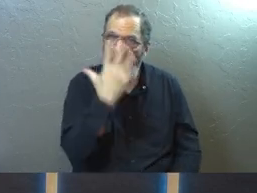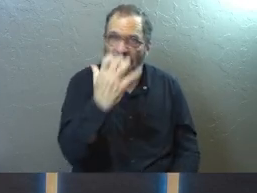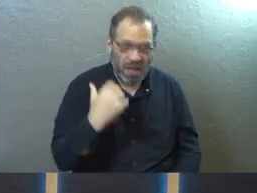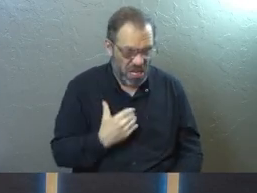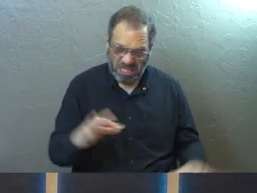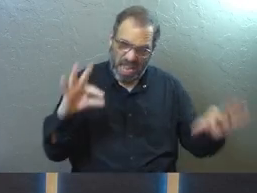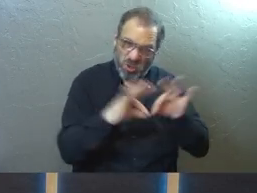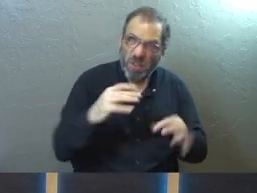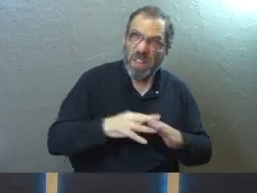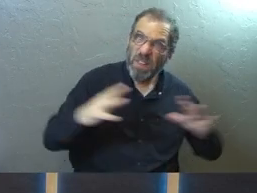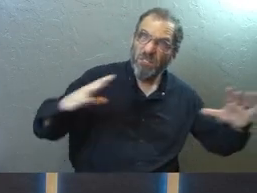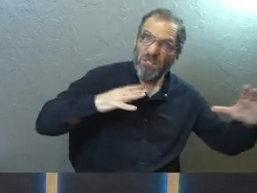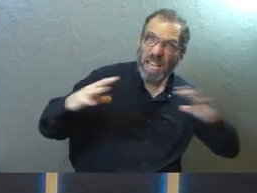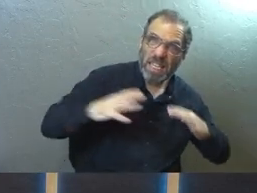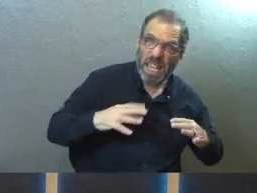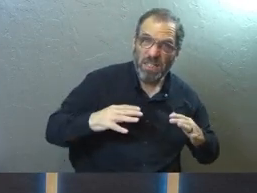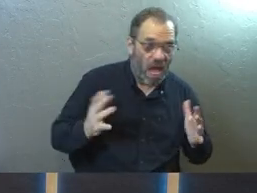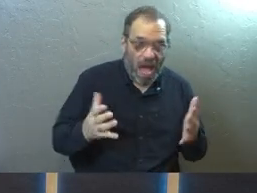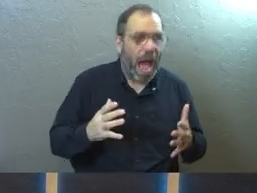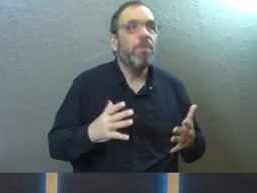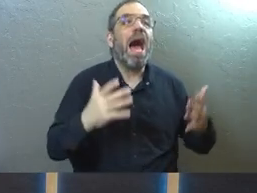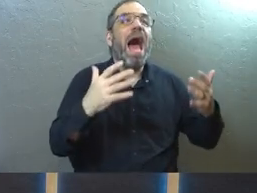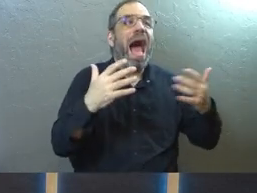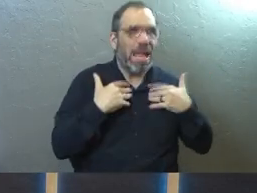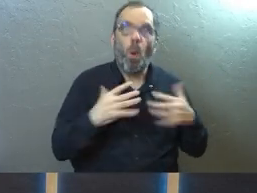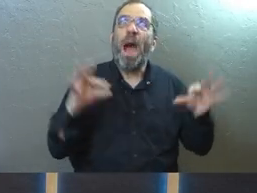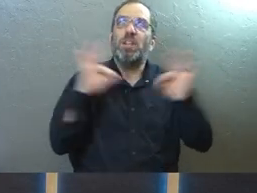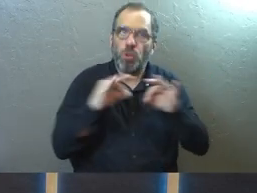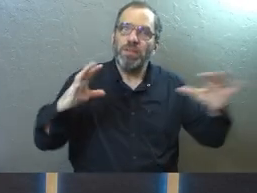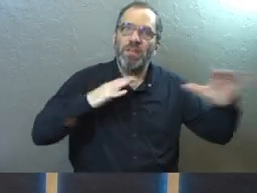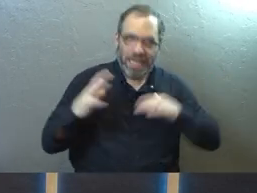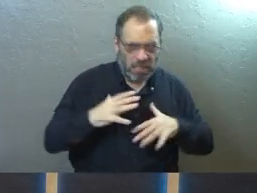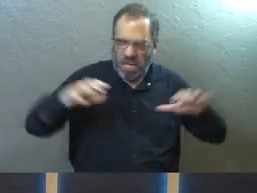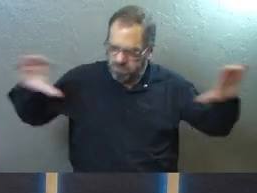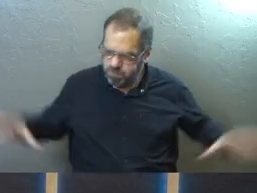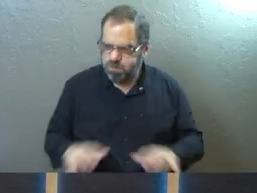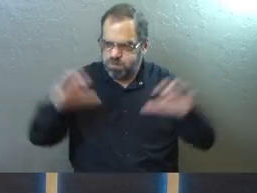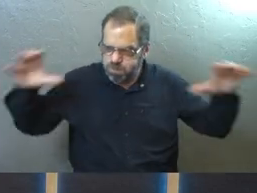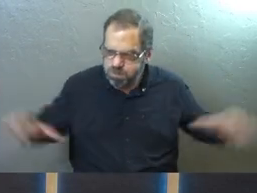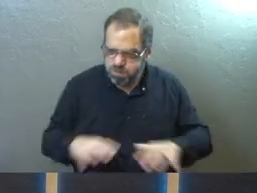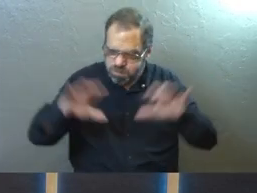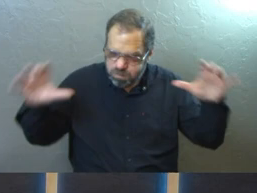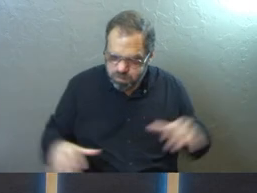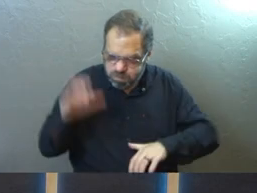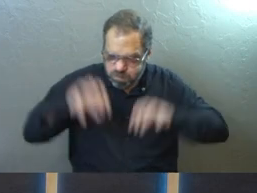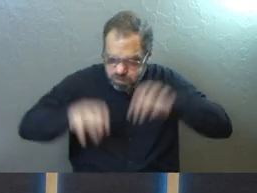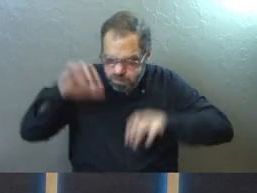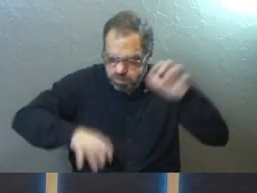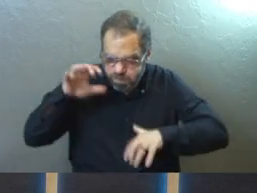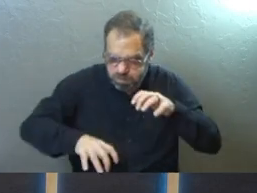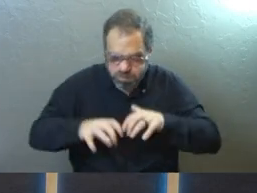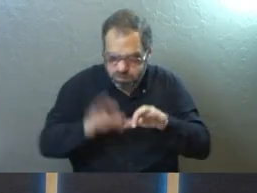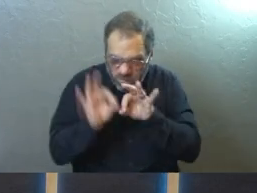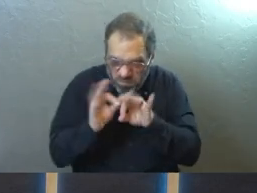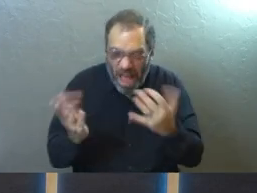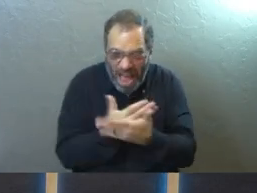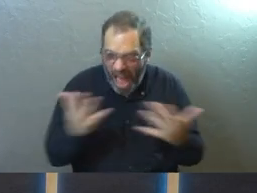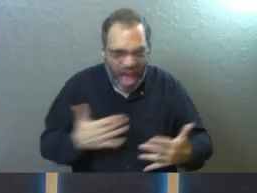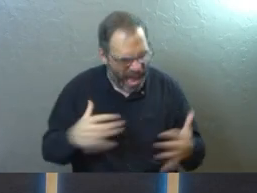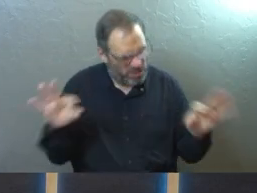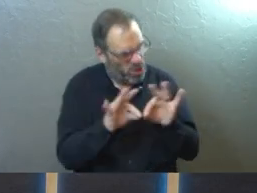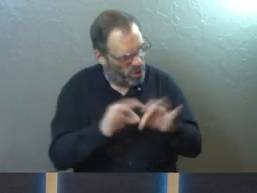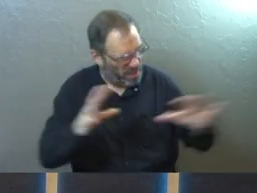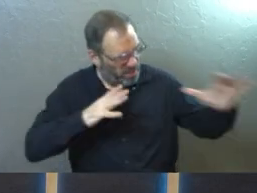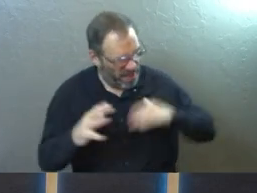deserve this vacation. I'm not just getting a vacation. I deserve a vacation because I've worked so hard. Do you hear the entitlement? And I